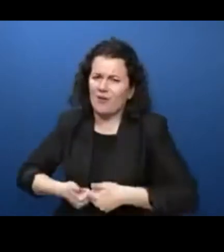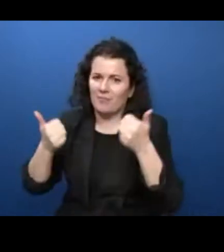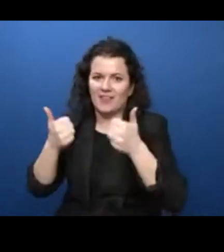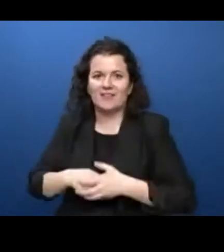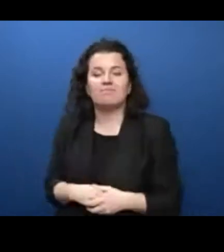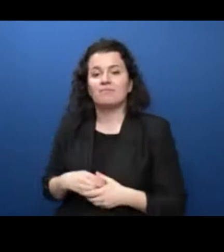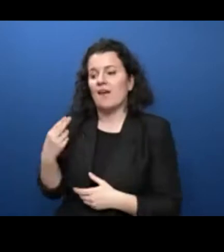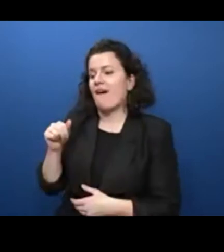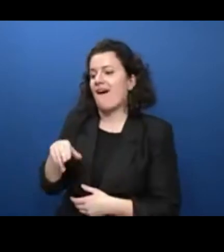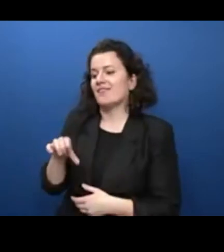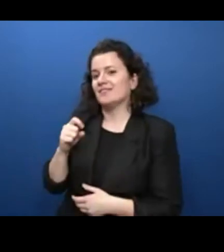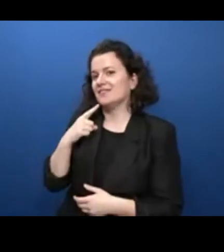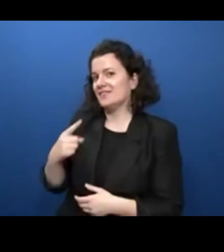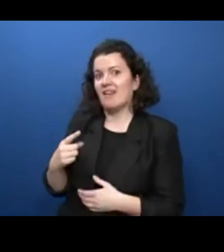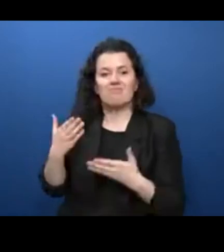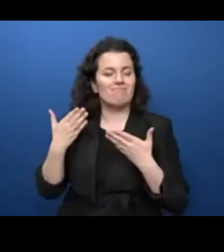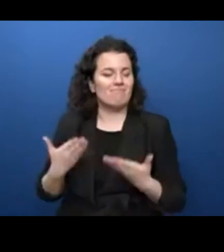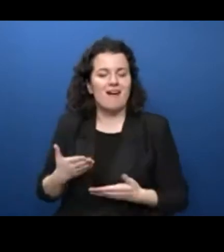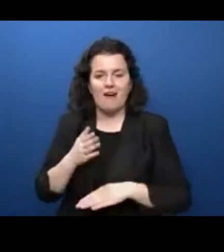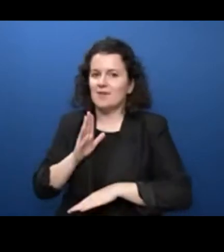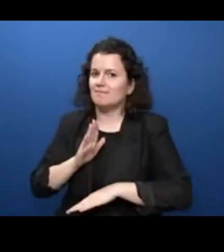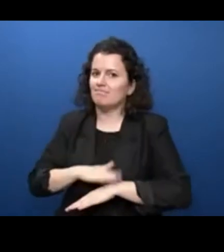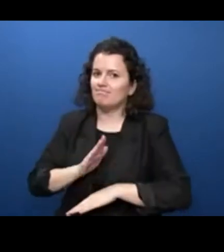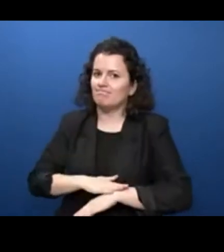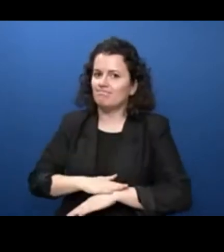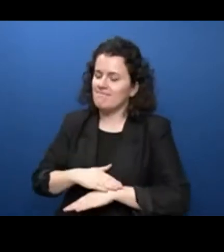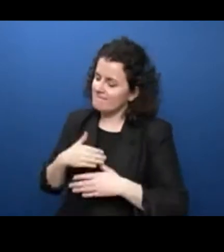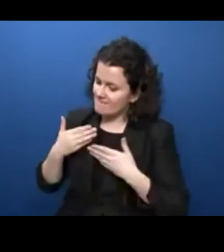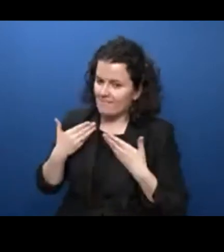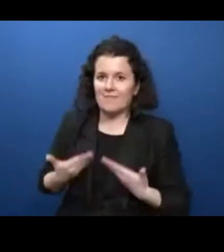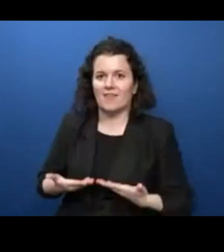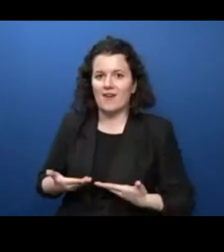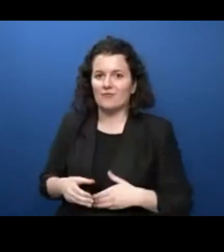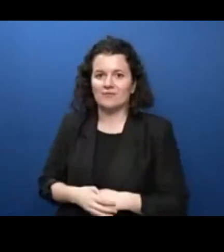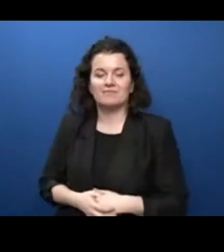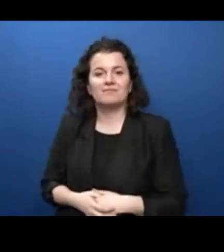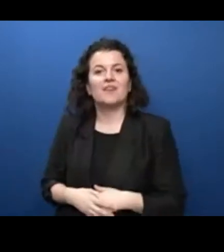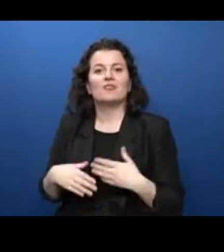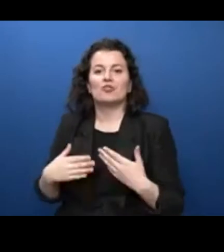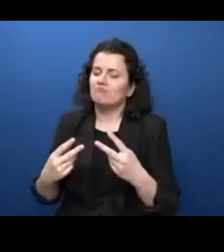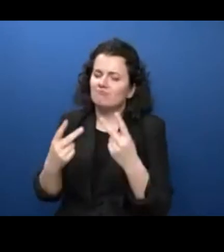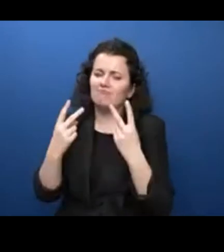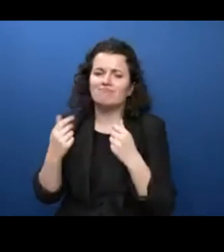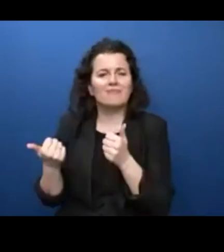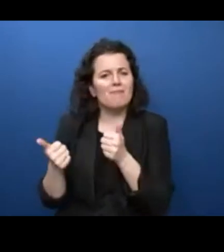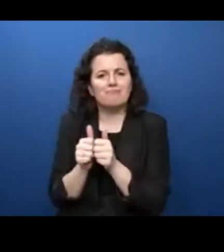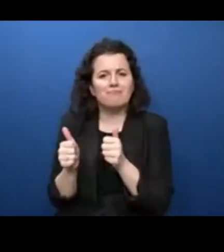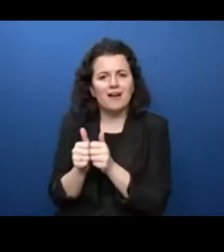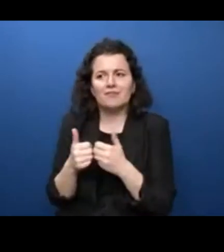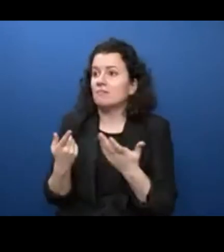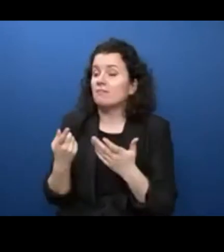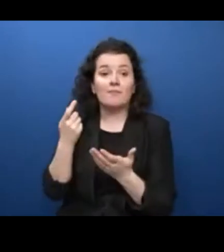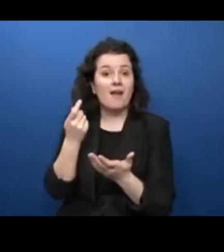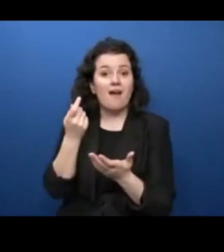this is the moment. I stress, this is the moment. The importance of partnerships, the affordability, accessibility,